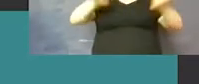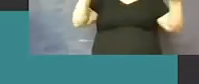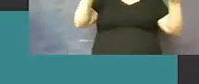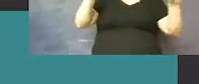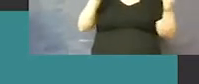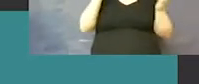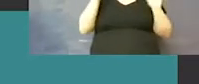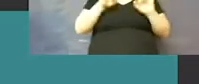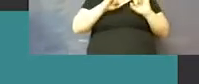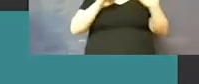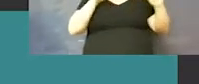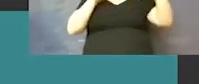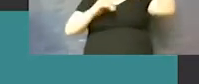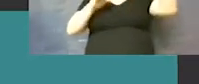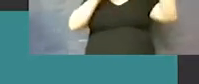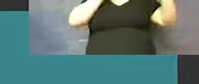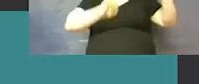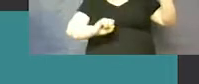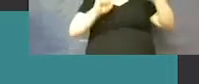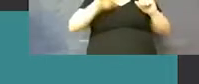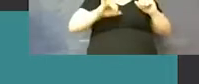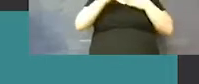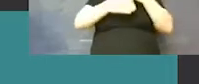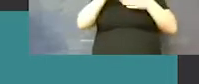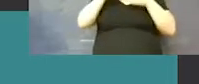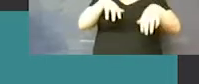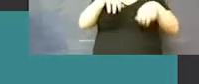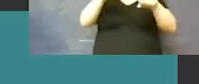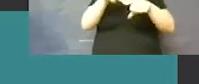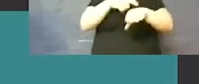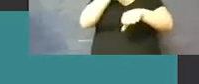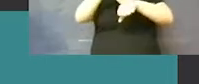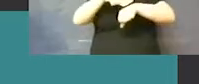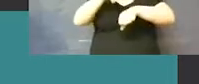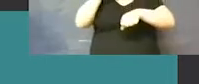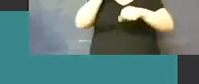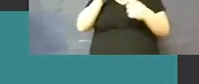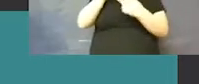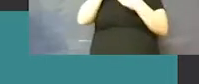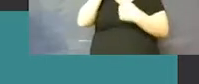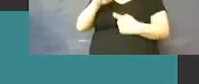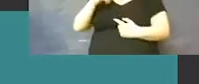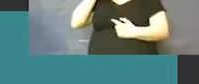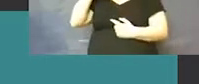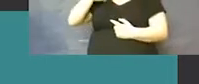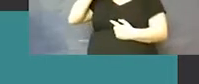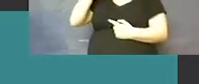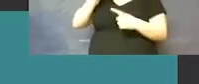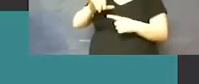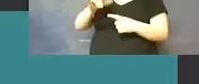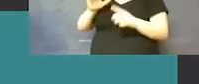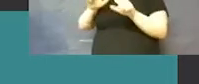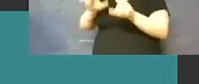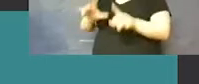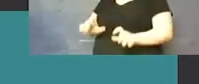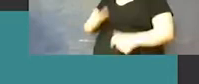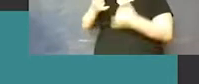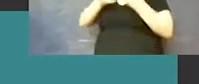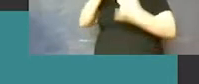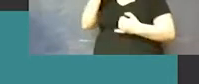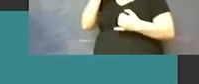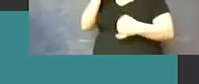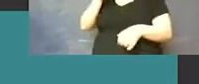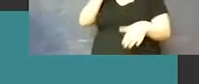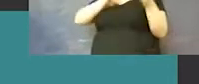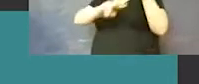So the process can take a while, especially for the younger ages, which is usually who is tested last. A prediction I heard